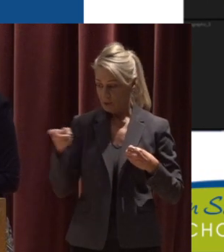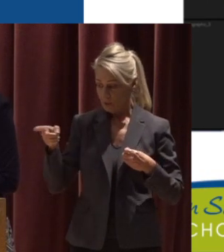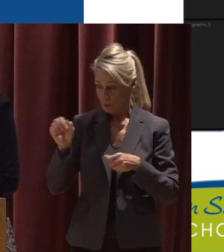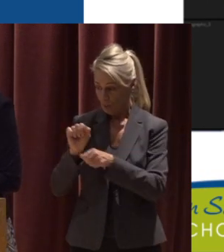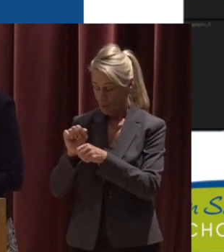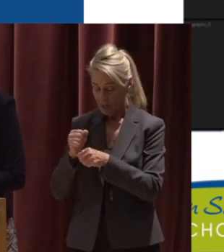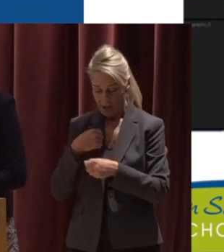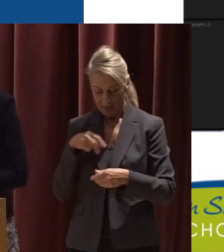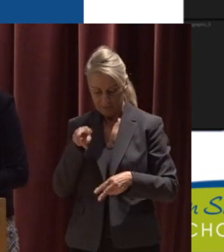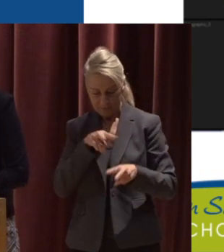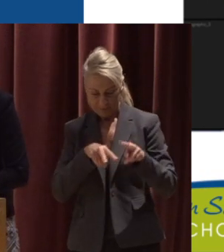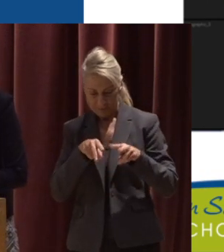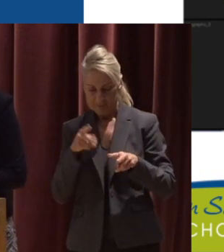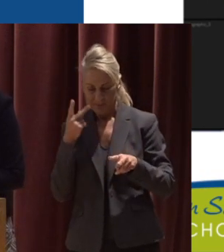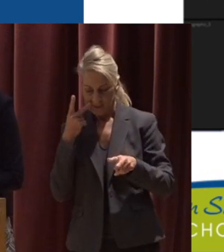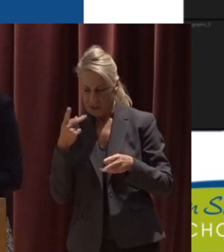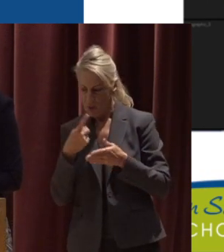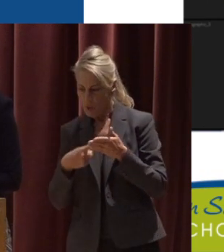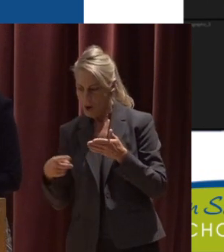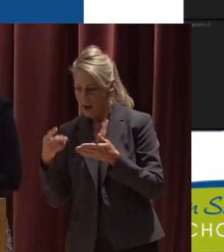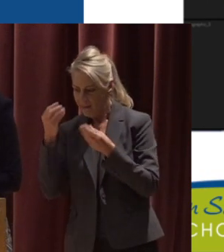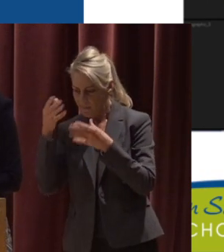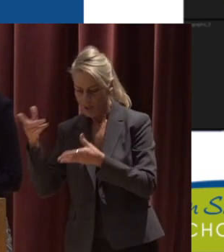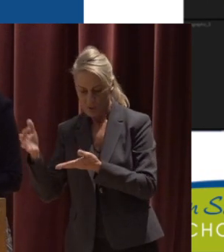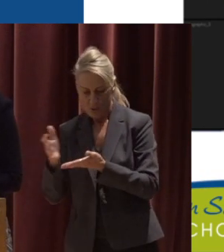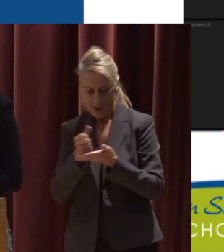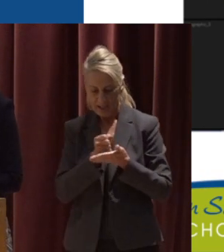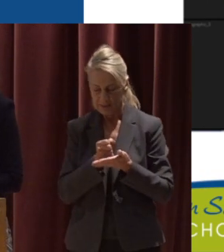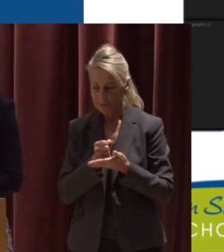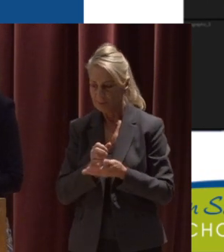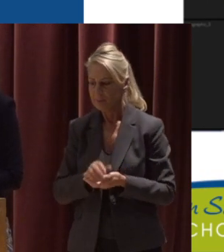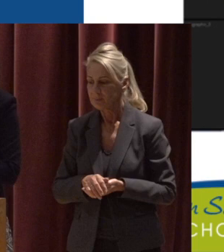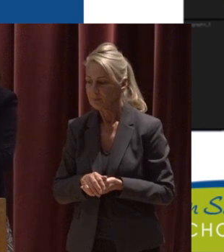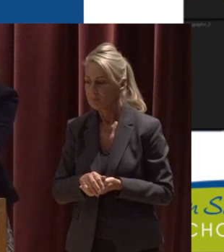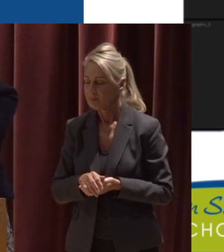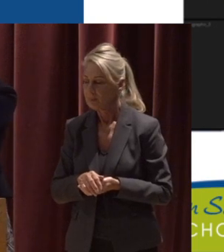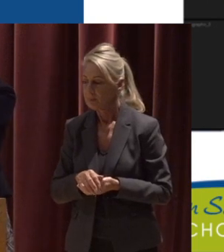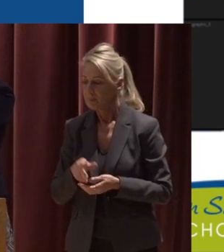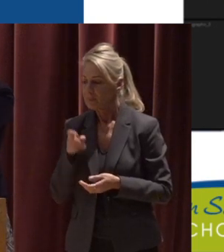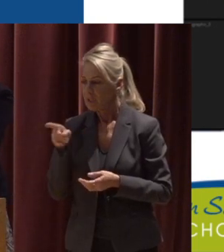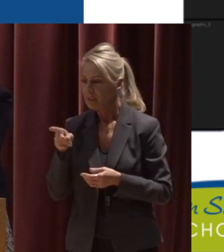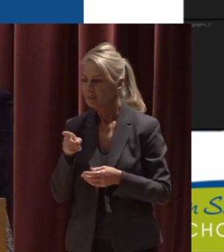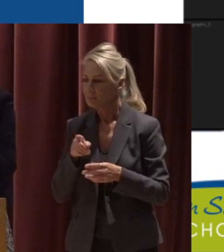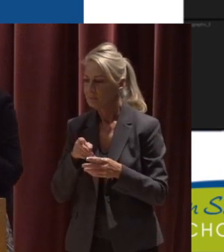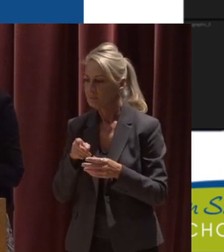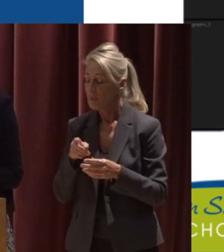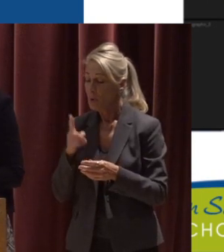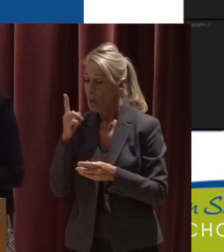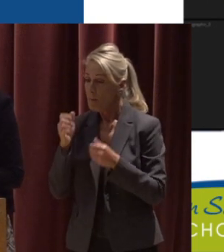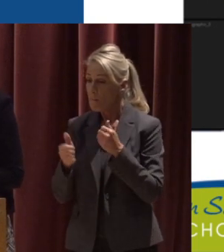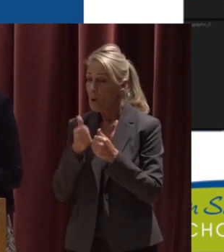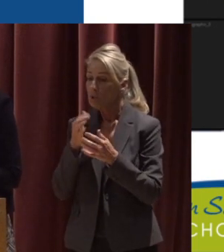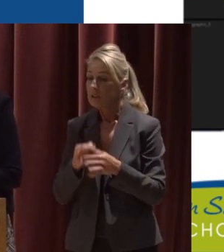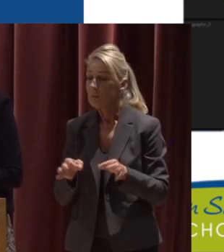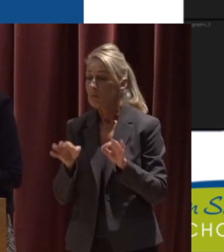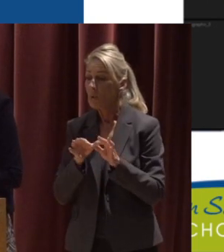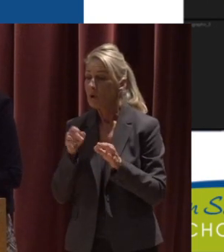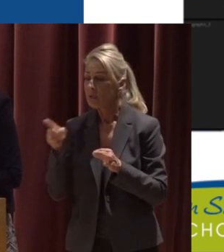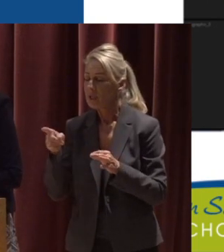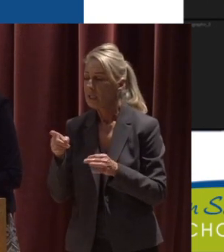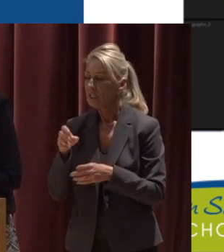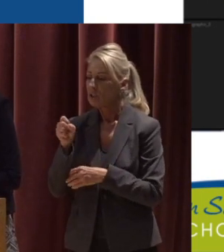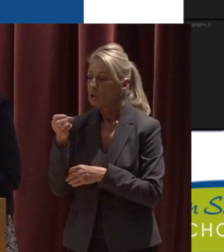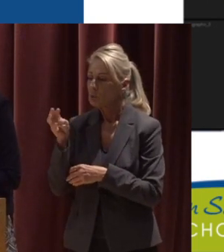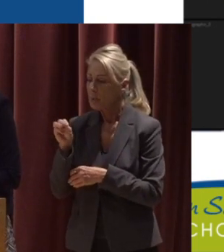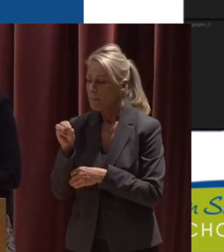data that the stream crew interns are collecting Stream crew interns are collecting a number of different parameters But one of the most important ones is stream miles